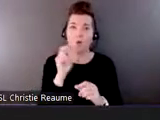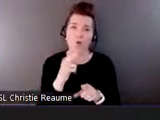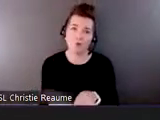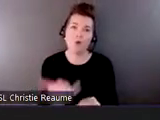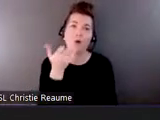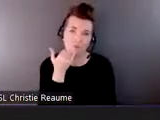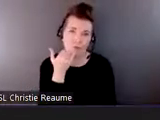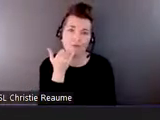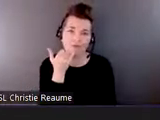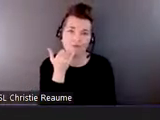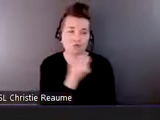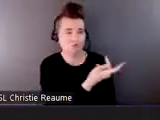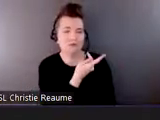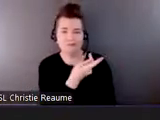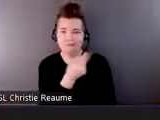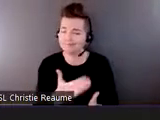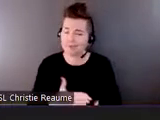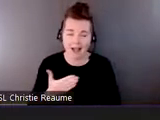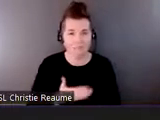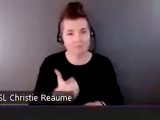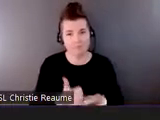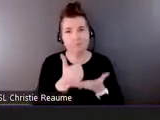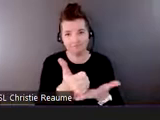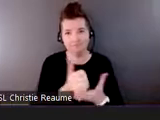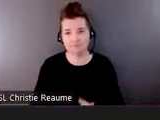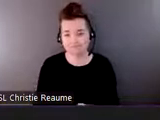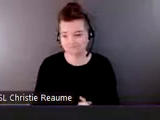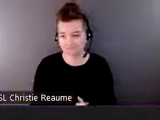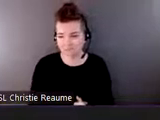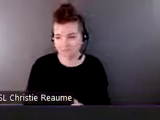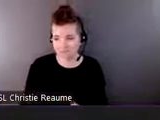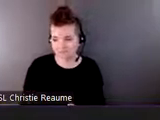we'd be pleased to assist you in the way that we can offer you some assistance.